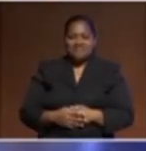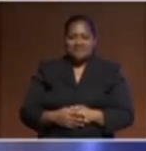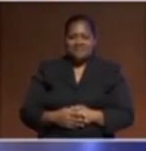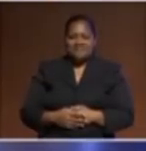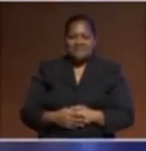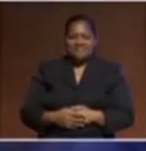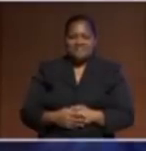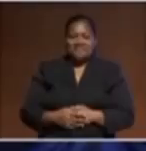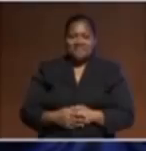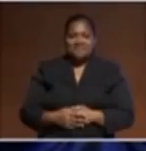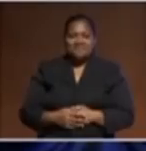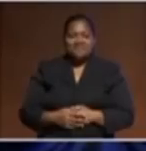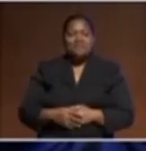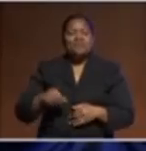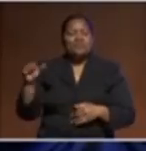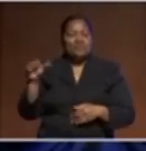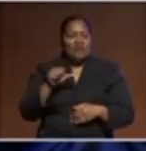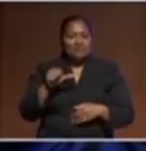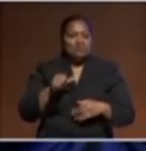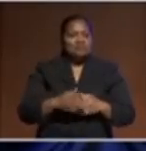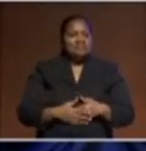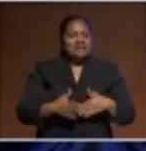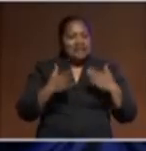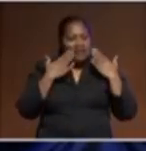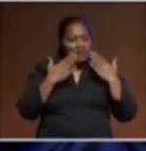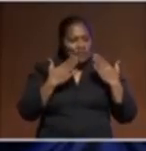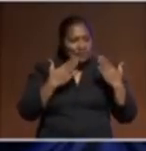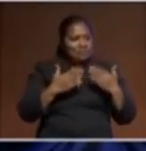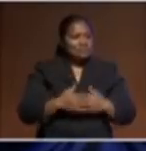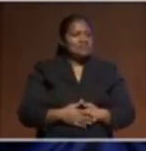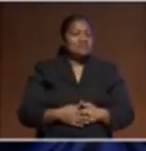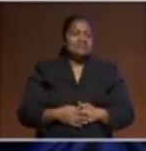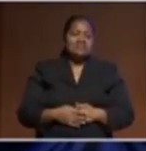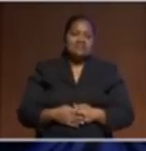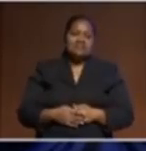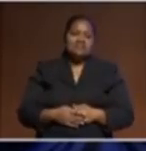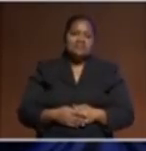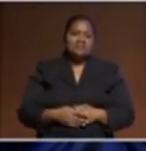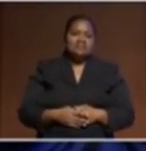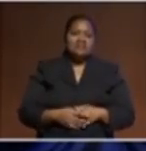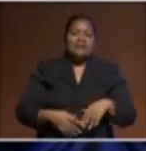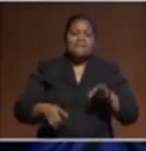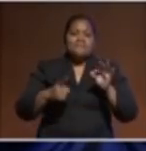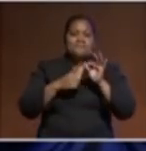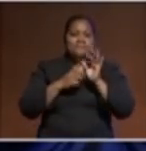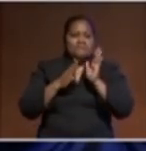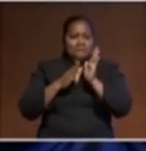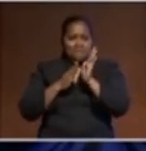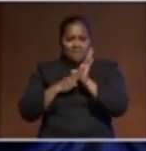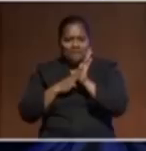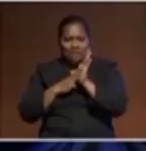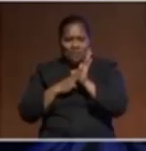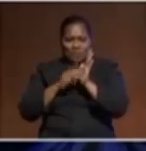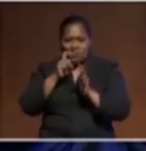And I should acknowledge and offer up the apologies of Prime Minister Songavari, who is unable to be with us today.